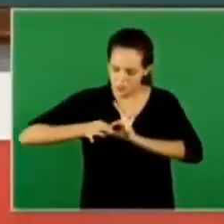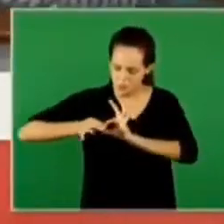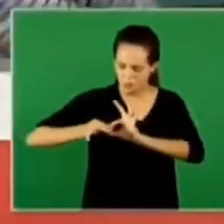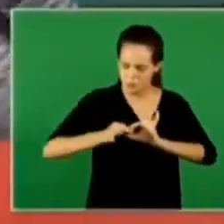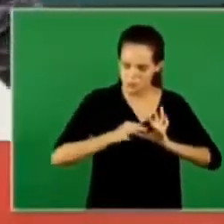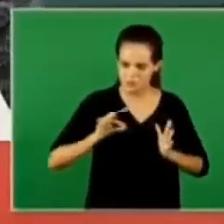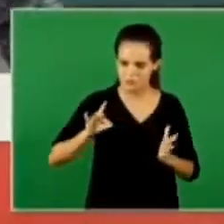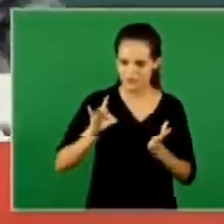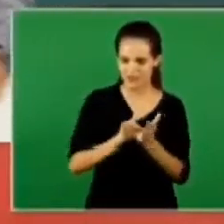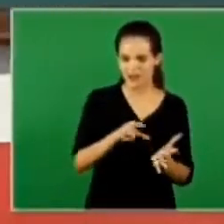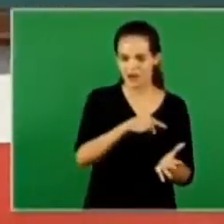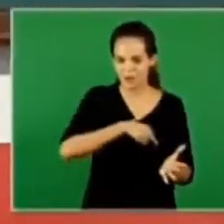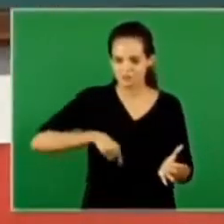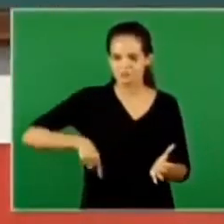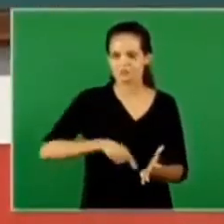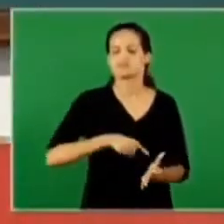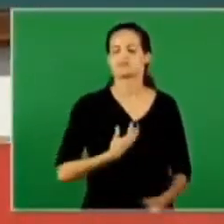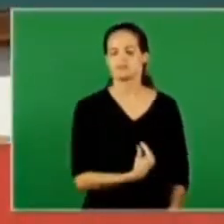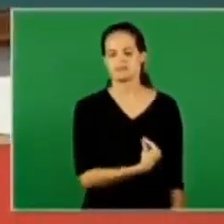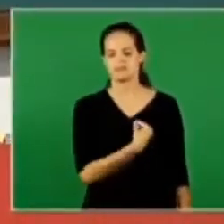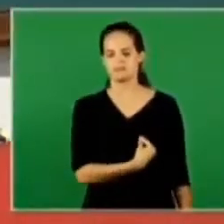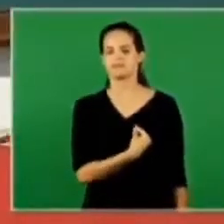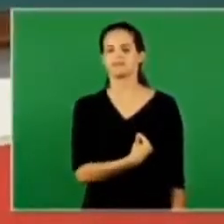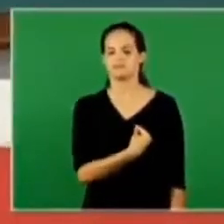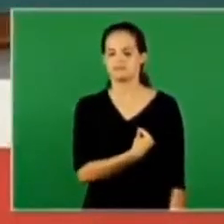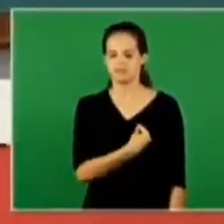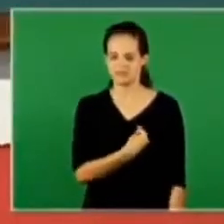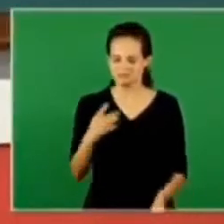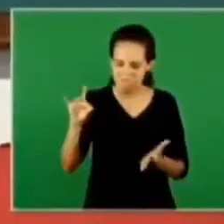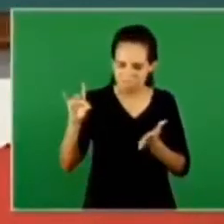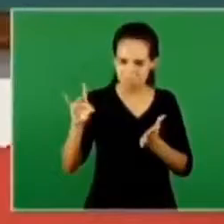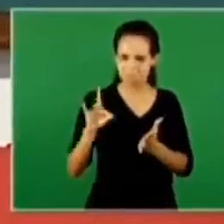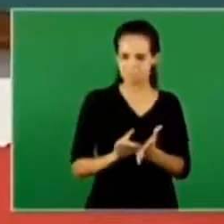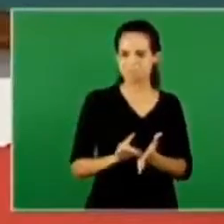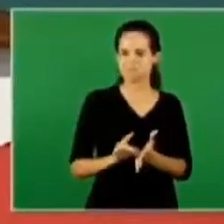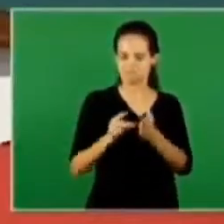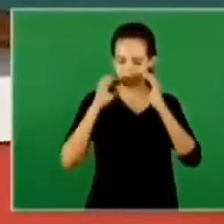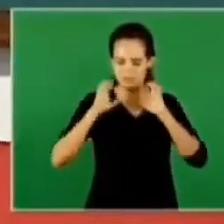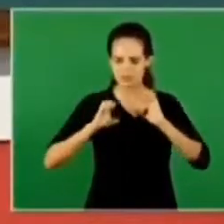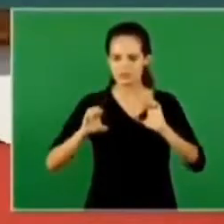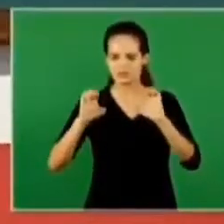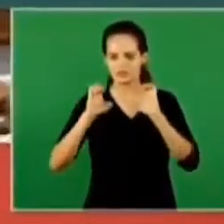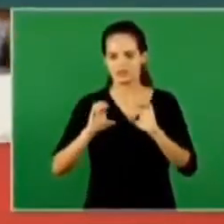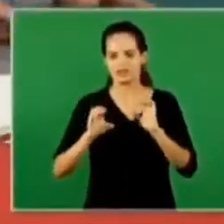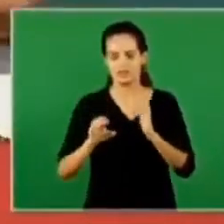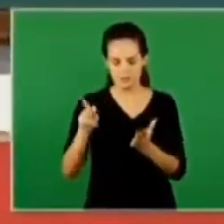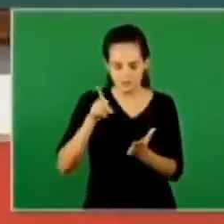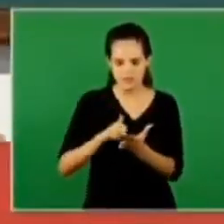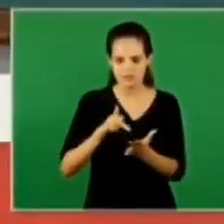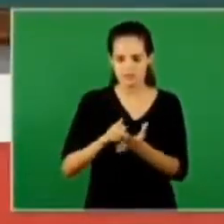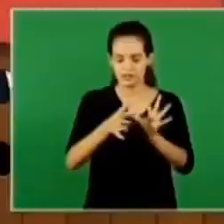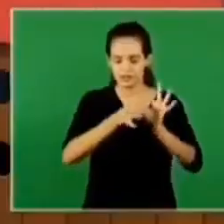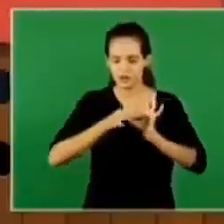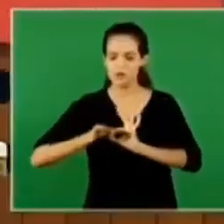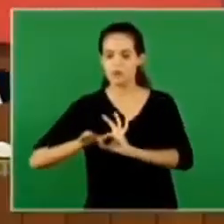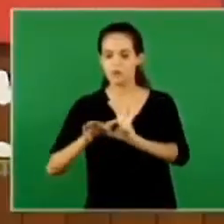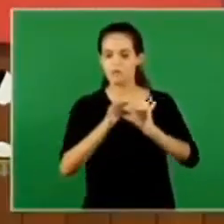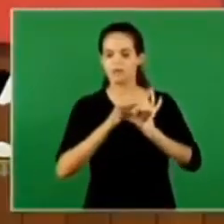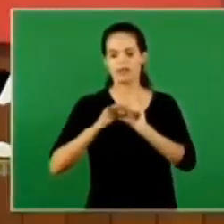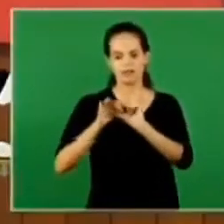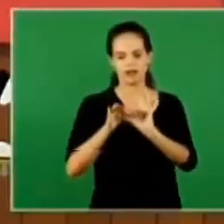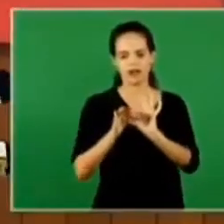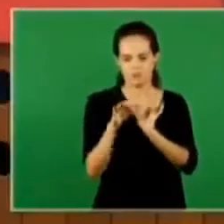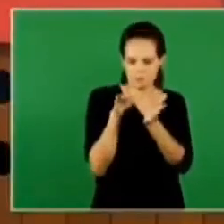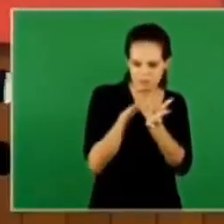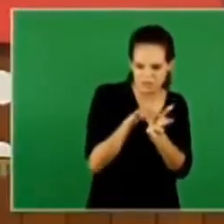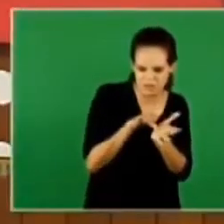the better will live the essence of the gospel the fellowship is so we can live the essence of the gospel